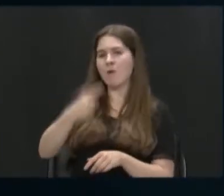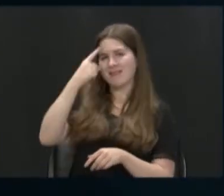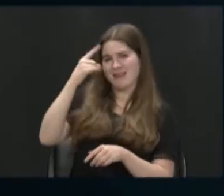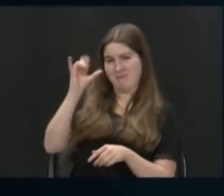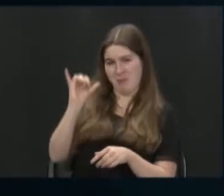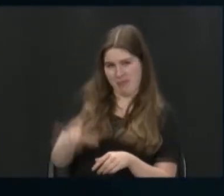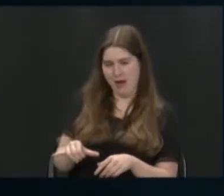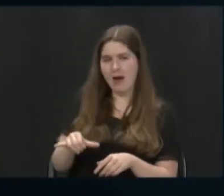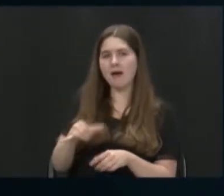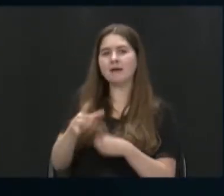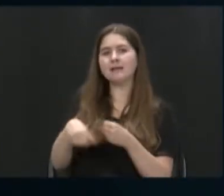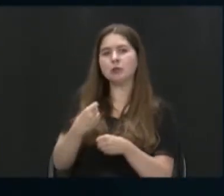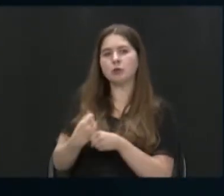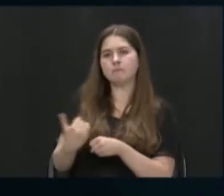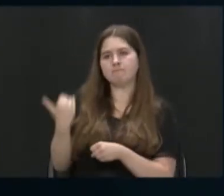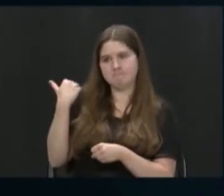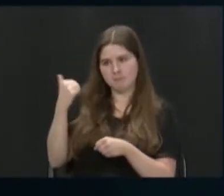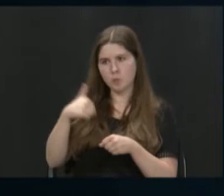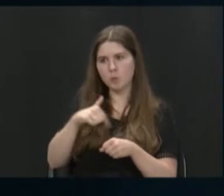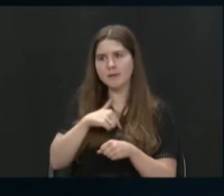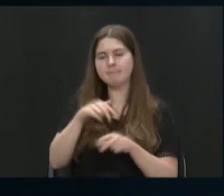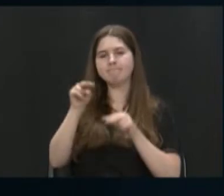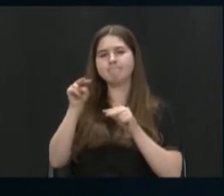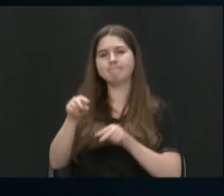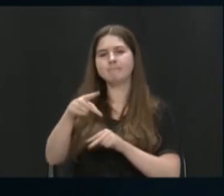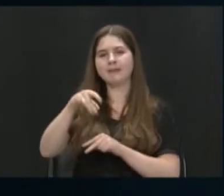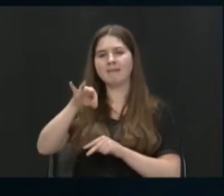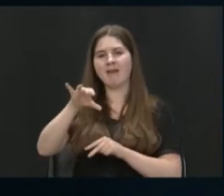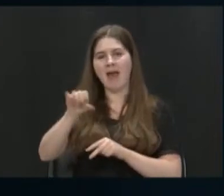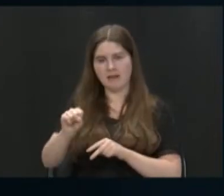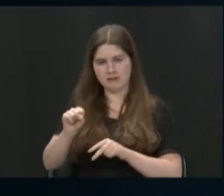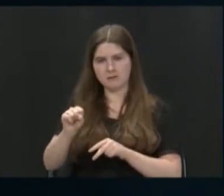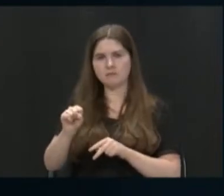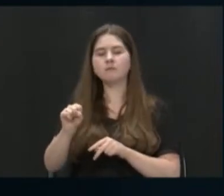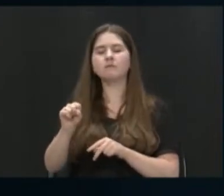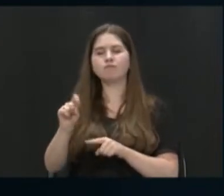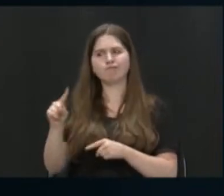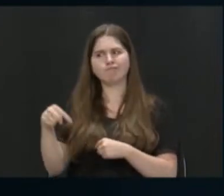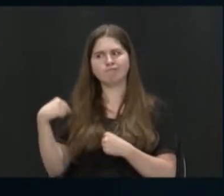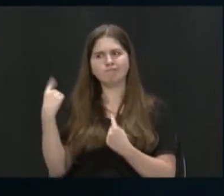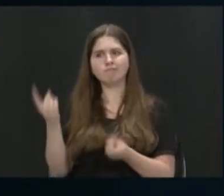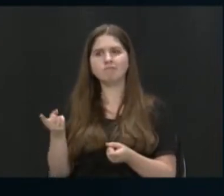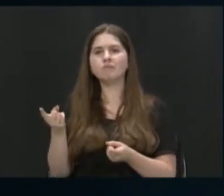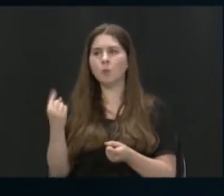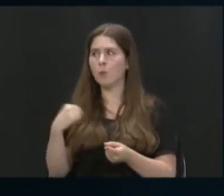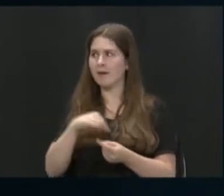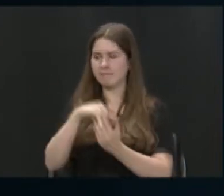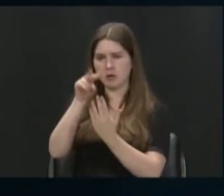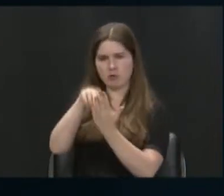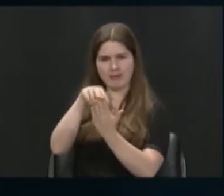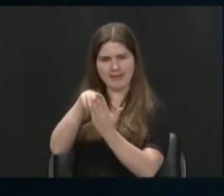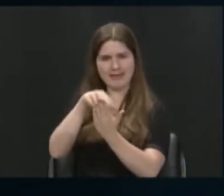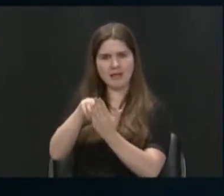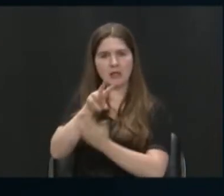this program, we did take a look at PFAS, and we, since then, have been reading about some wells that were registering